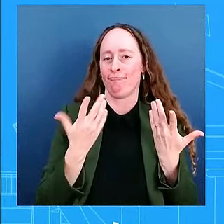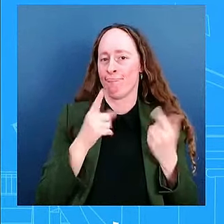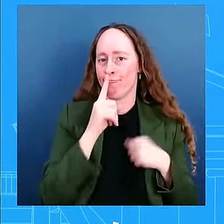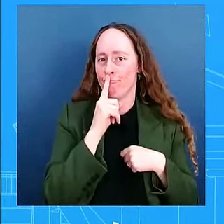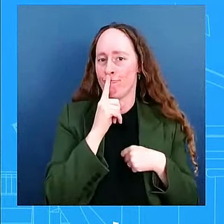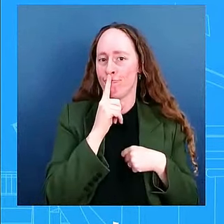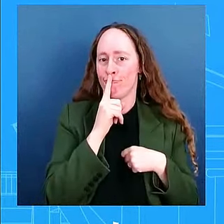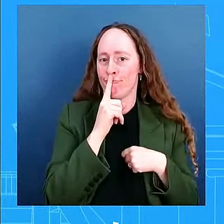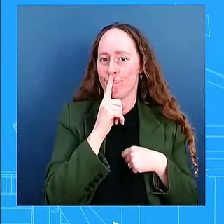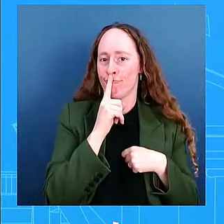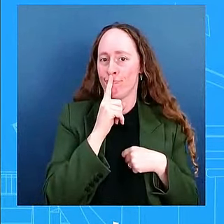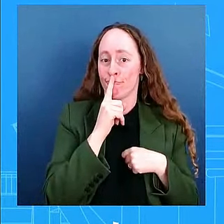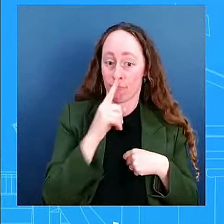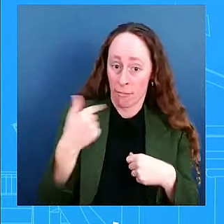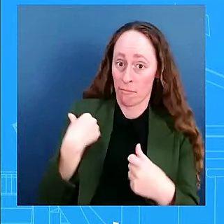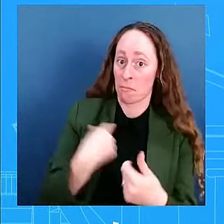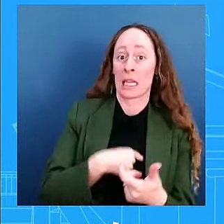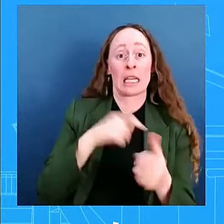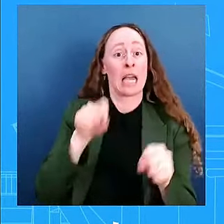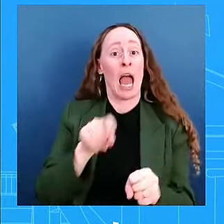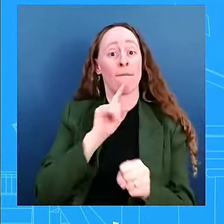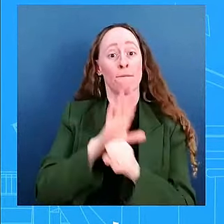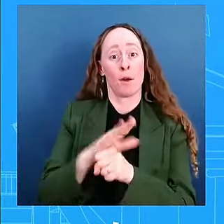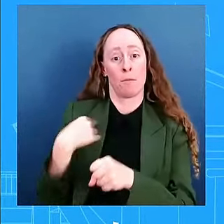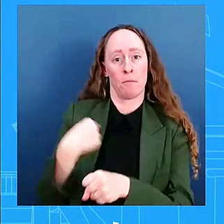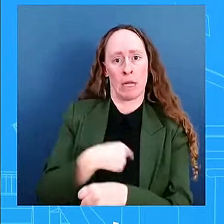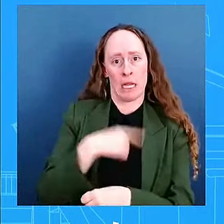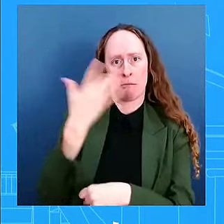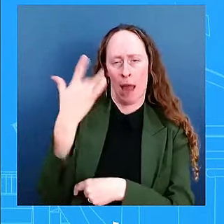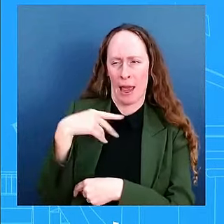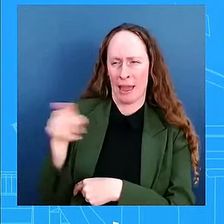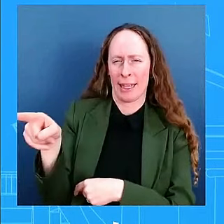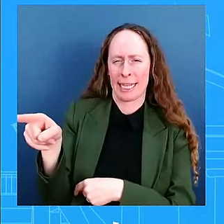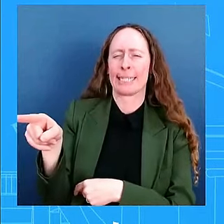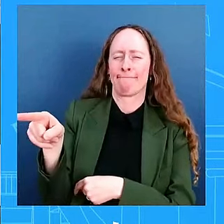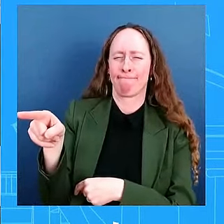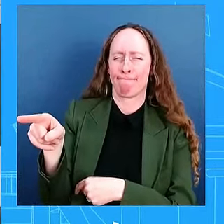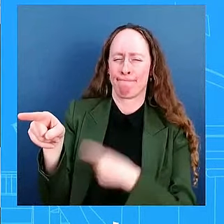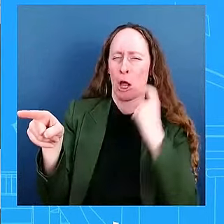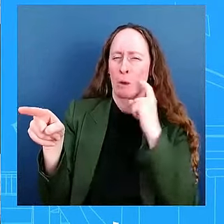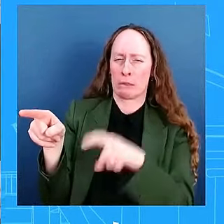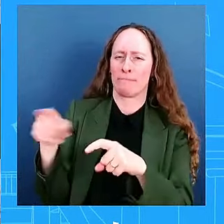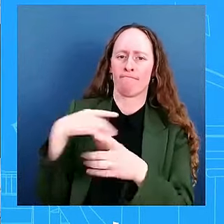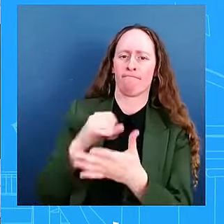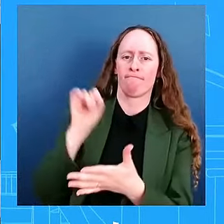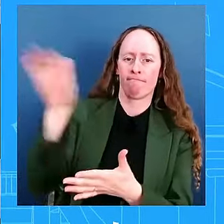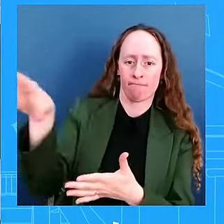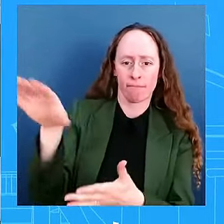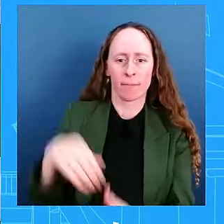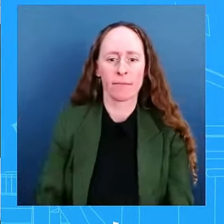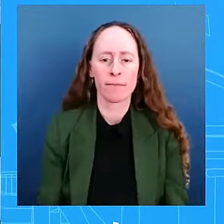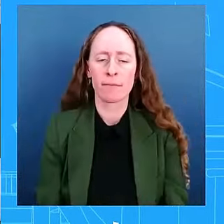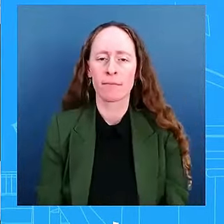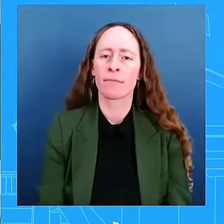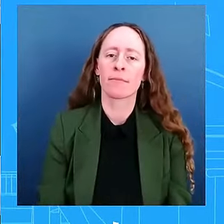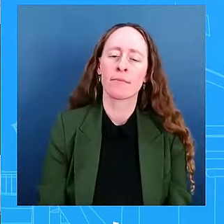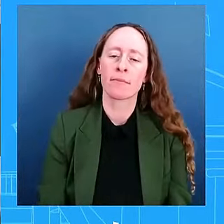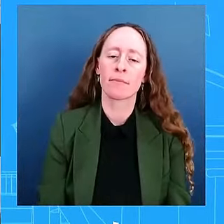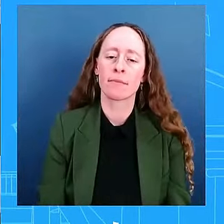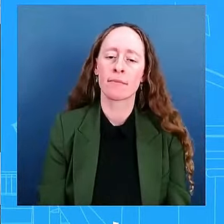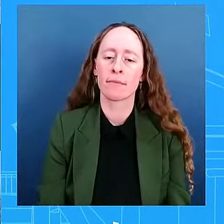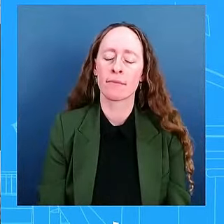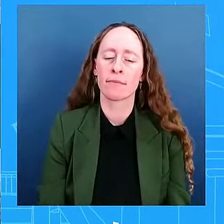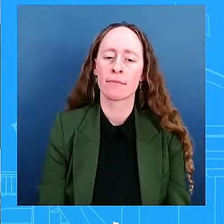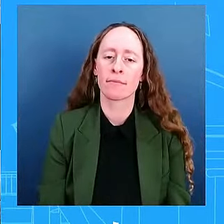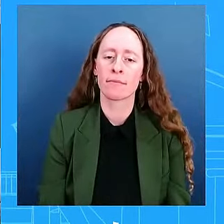a constructive response. And so that's what we want to see this time around. Is the administration really willing to halt military aid to